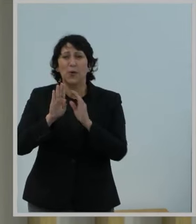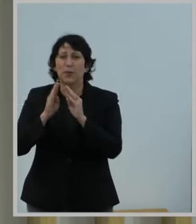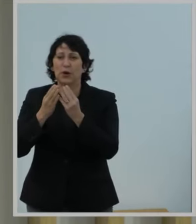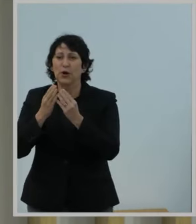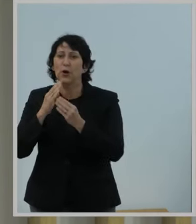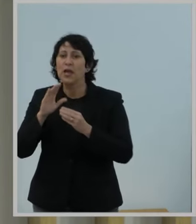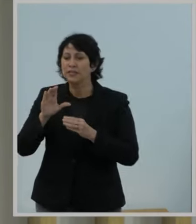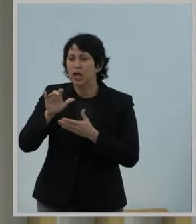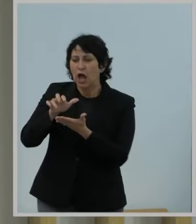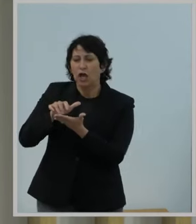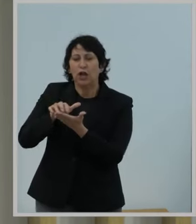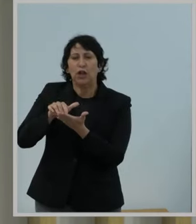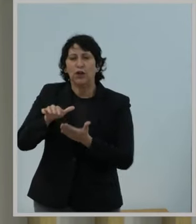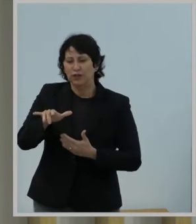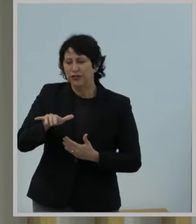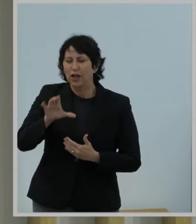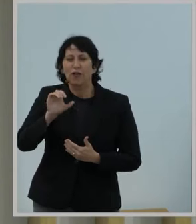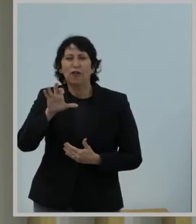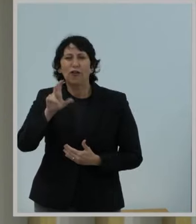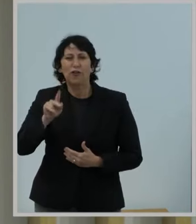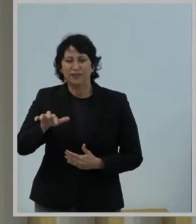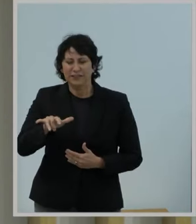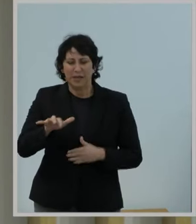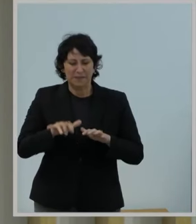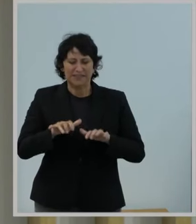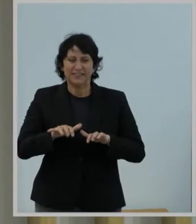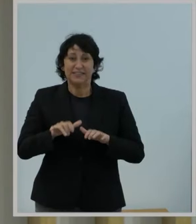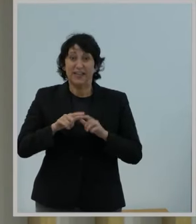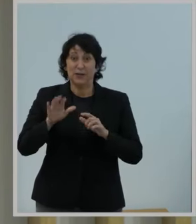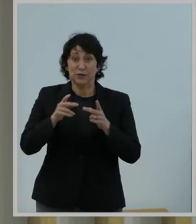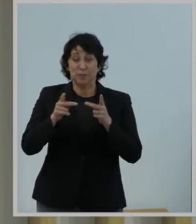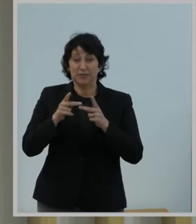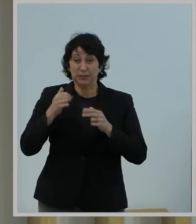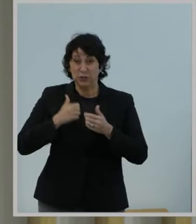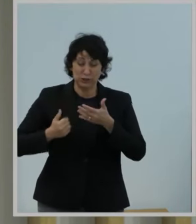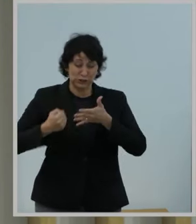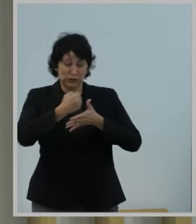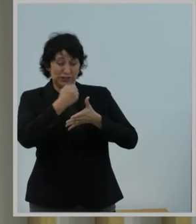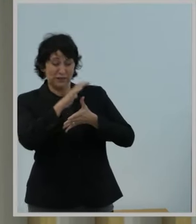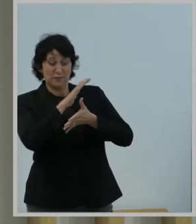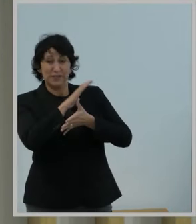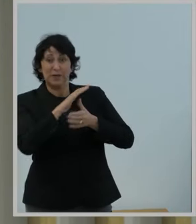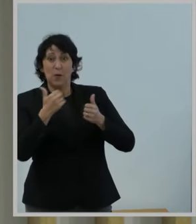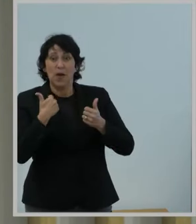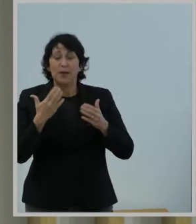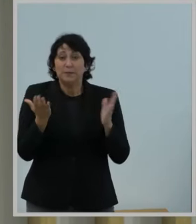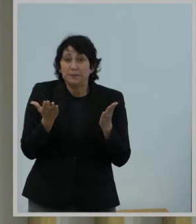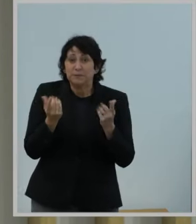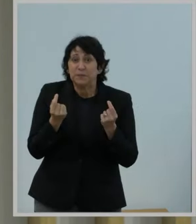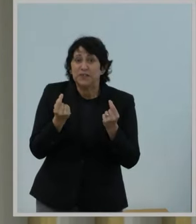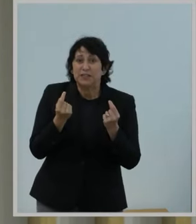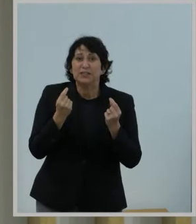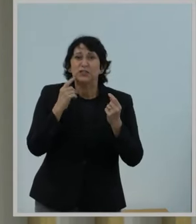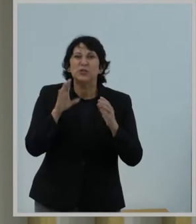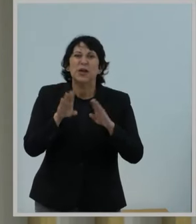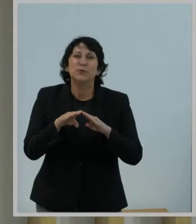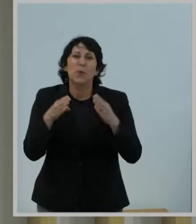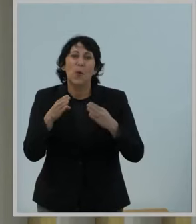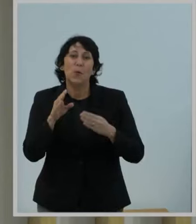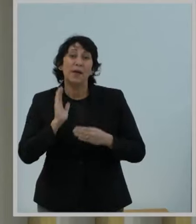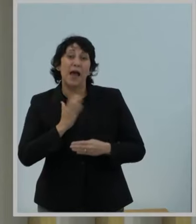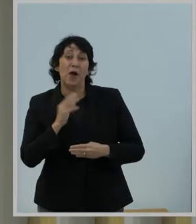typist. And while she was in this position, her chief responsibilities included opening the FCC mail.